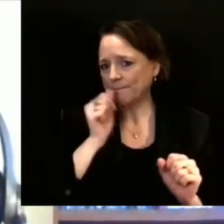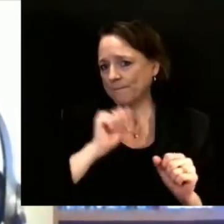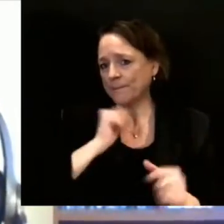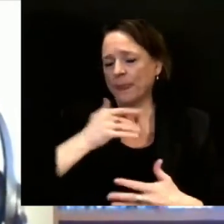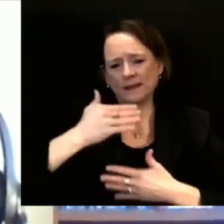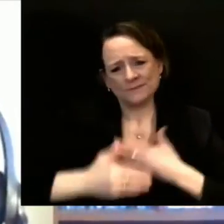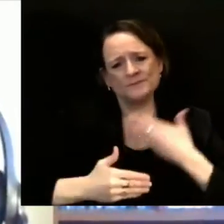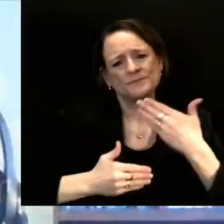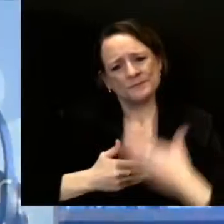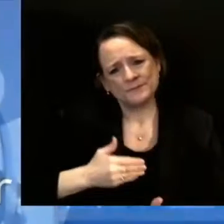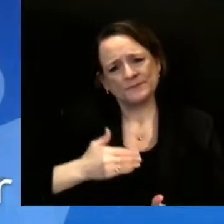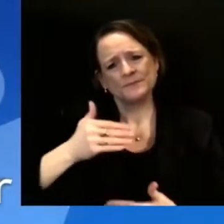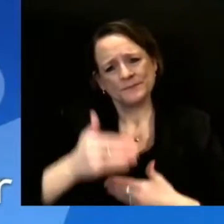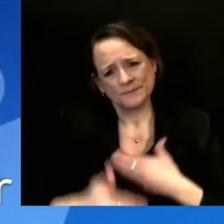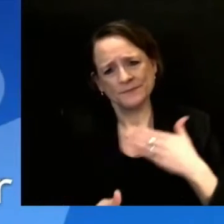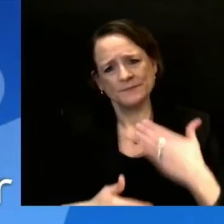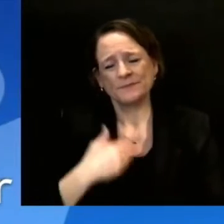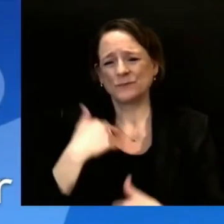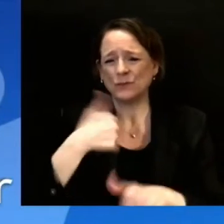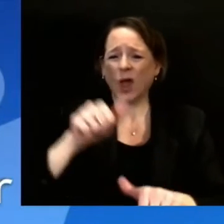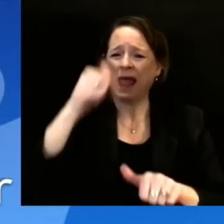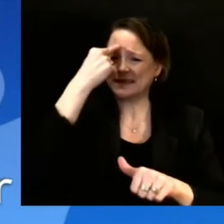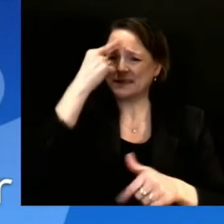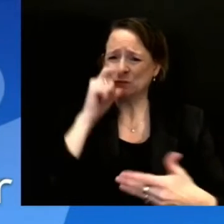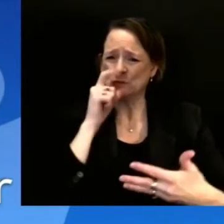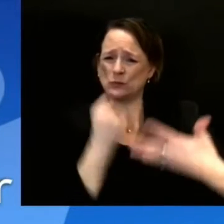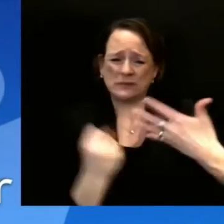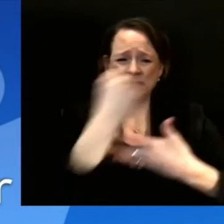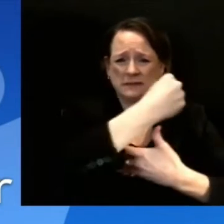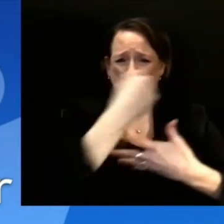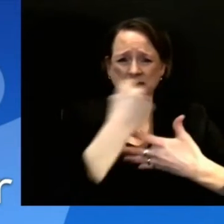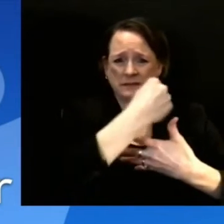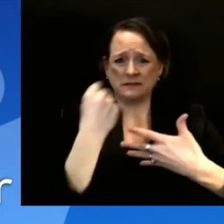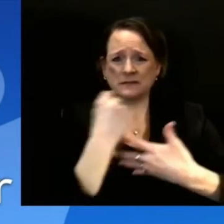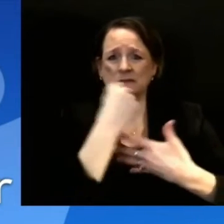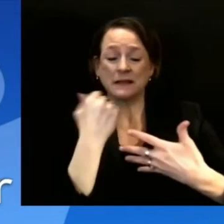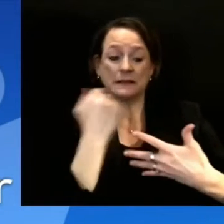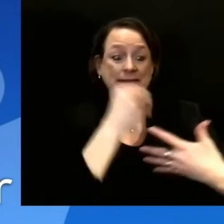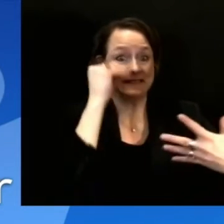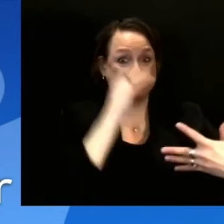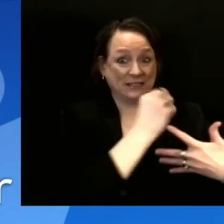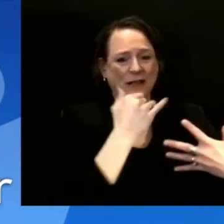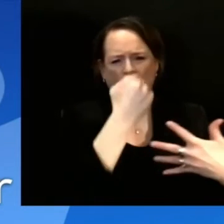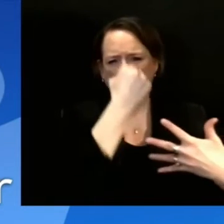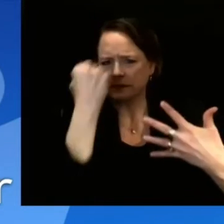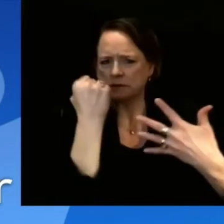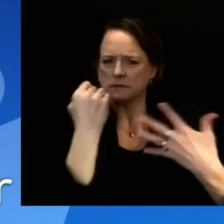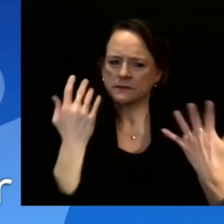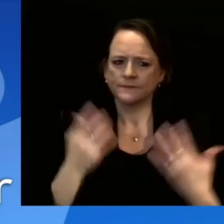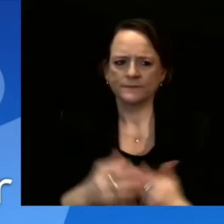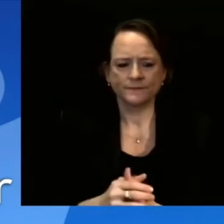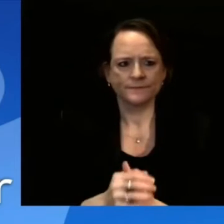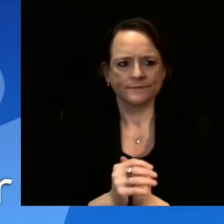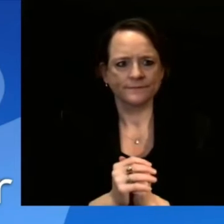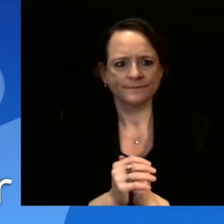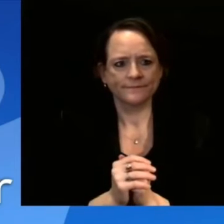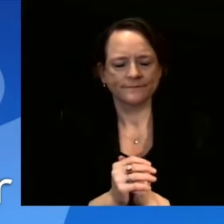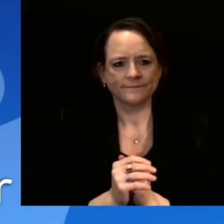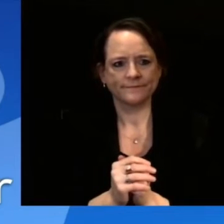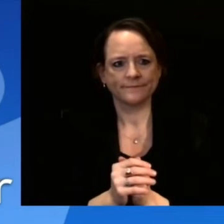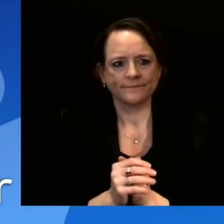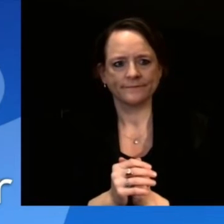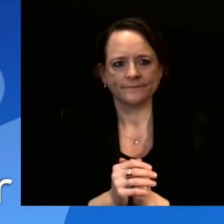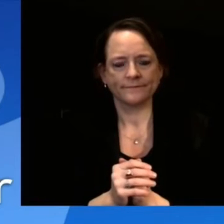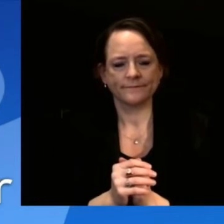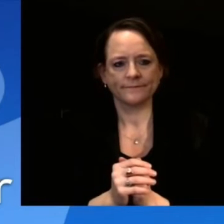current group. Thank you. The next question to Angelica Levito, Bloomberg News. Angelica.